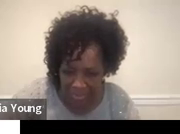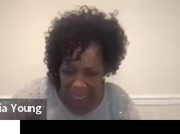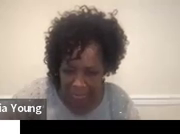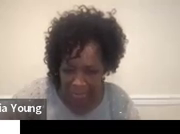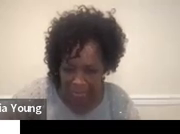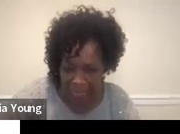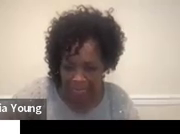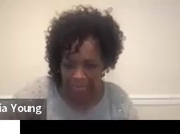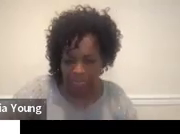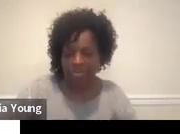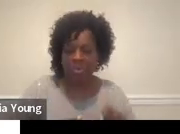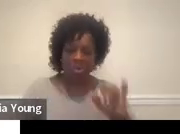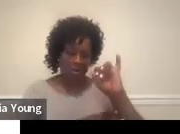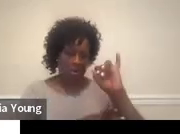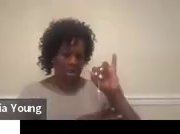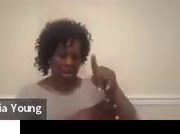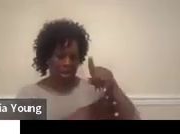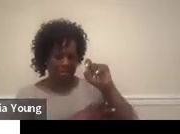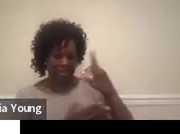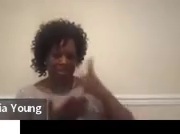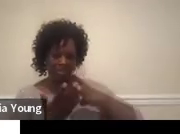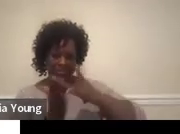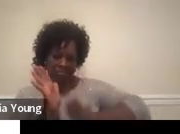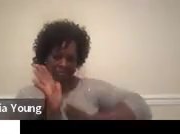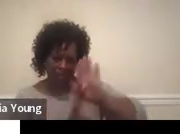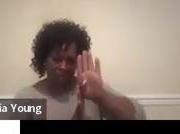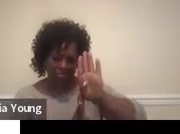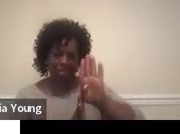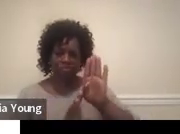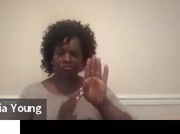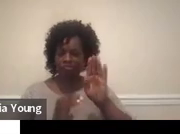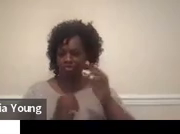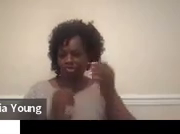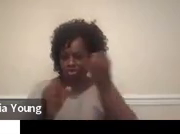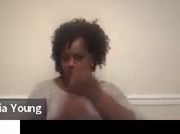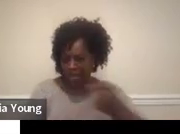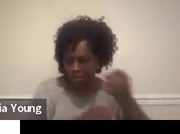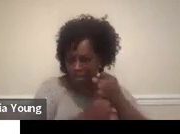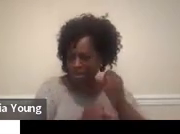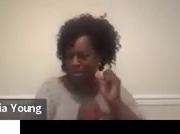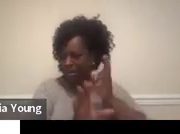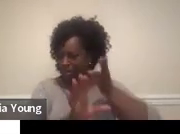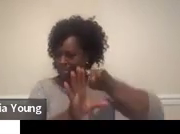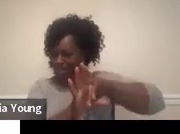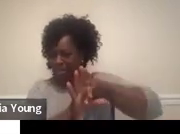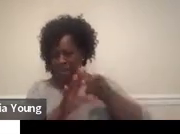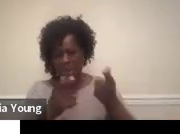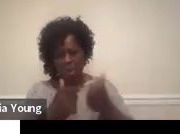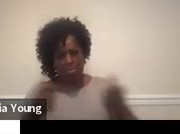development, planning their strategies, and participation. That is huge.